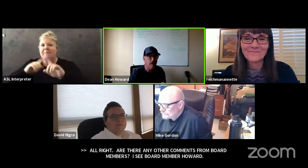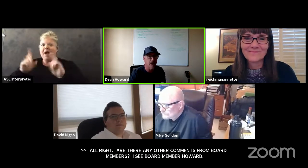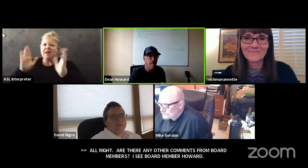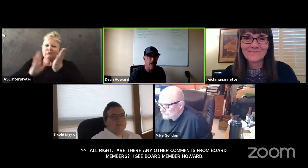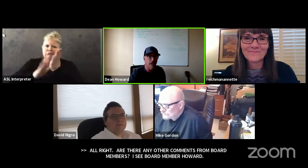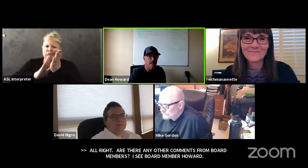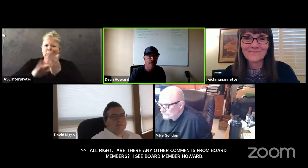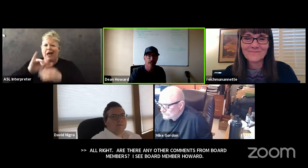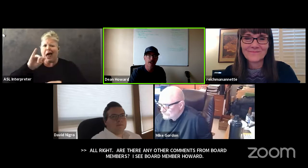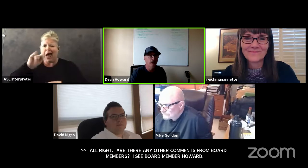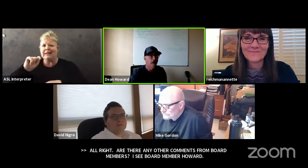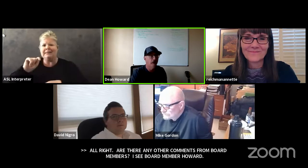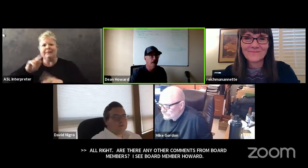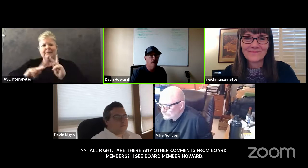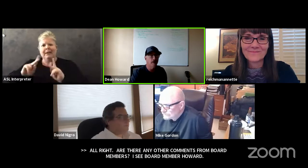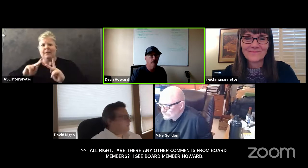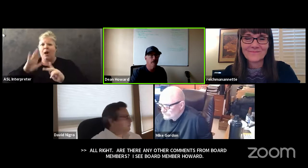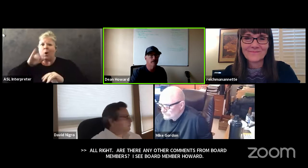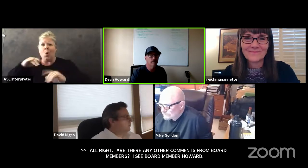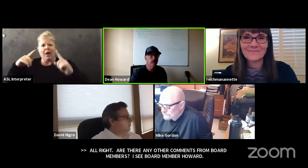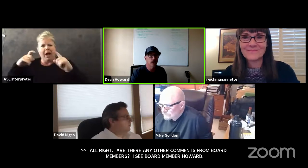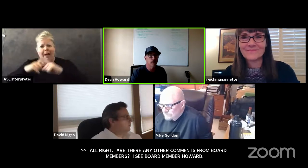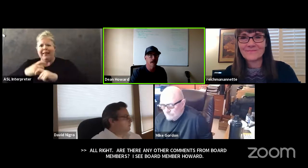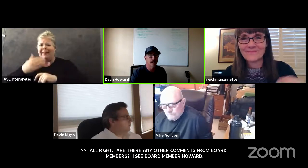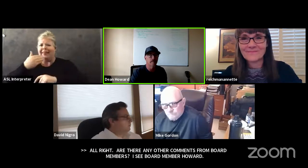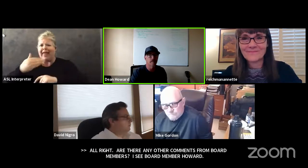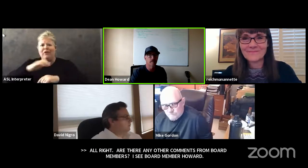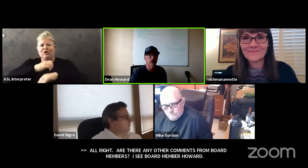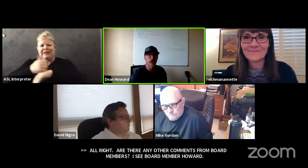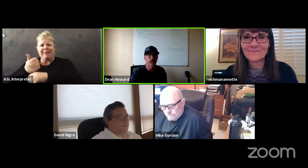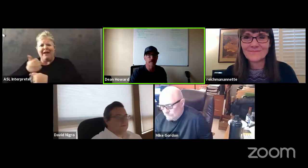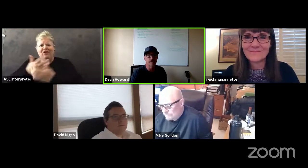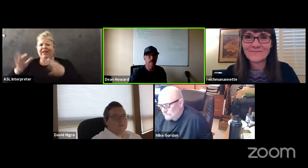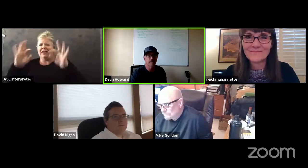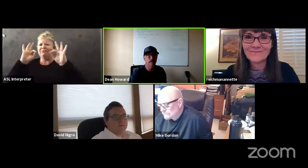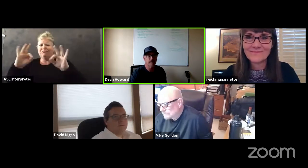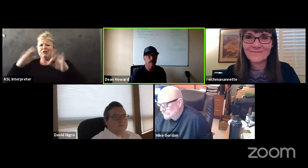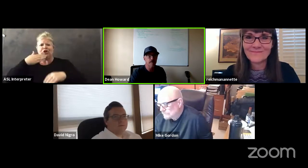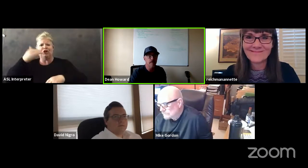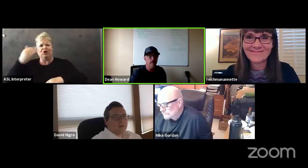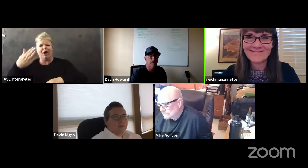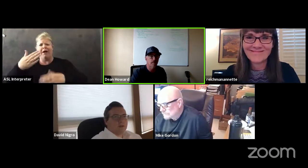up i know it's complicated uh job well done appreciate it